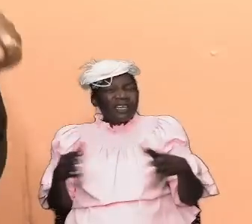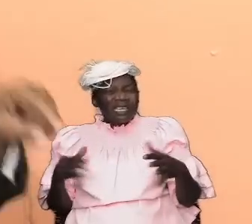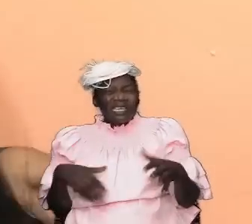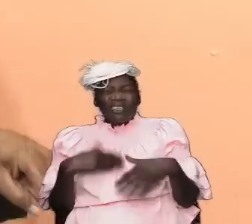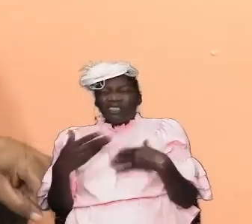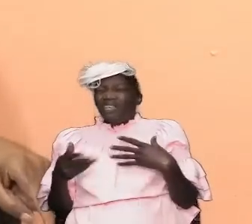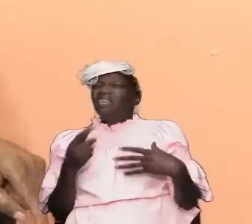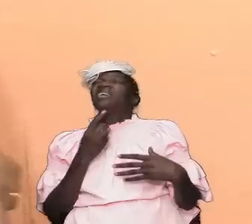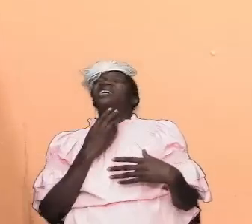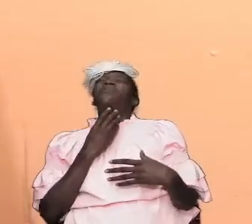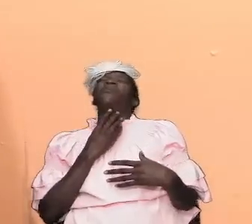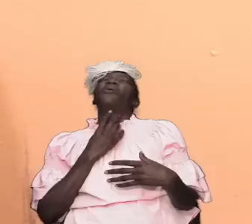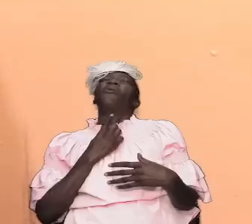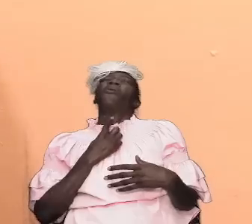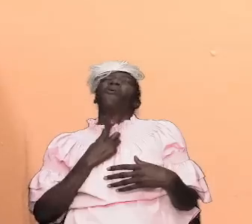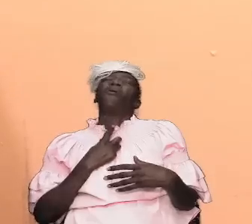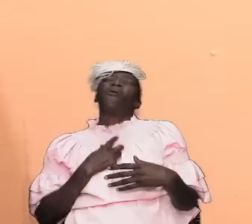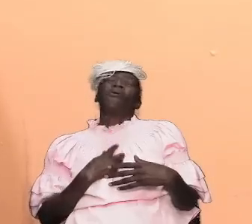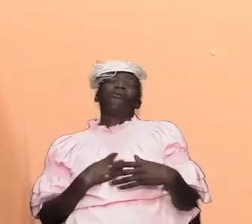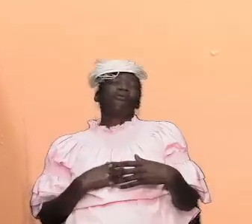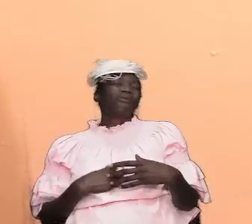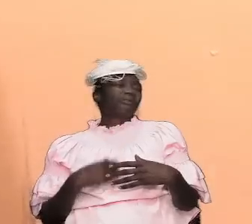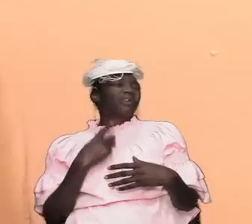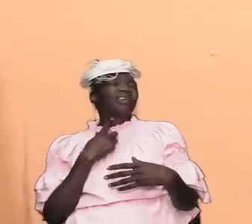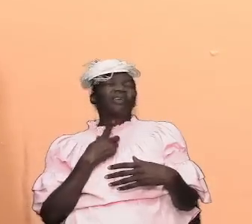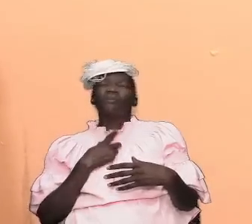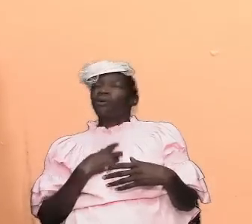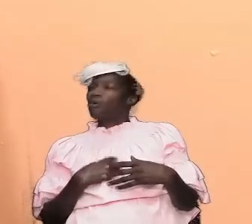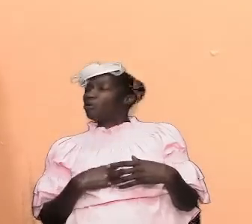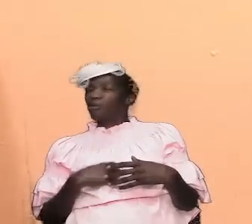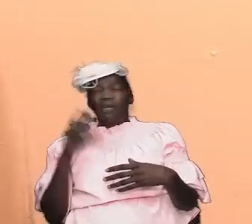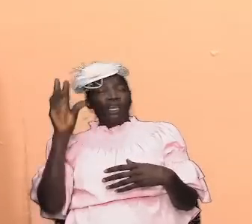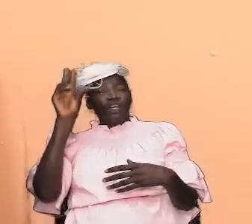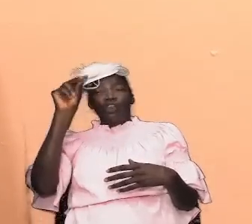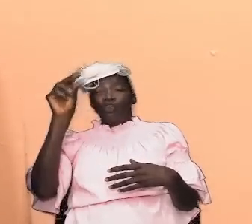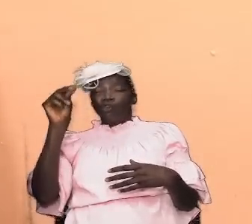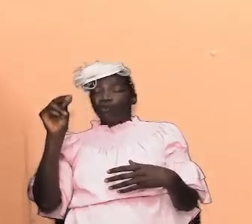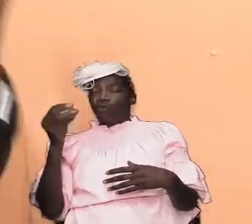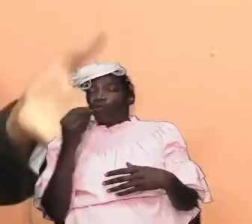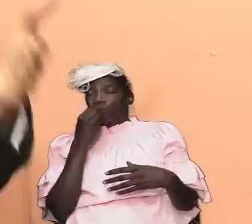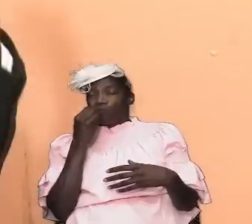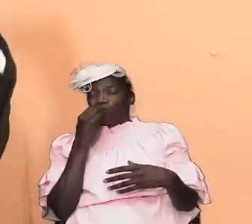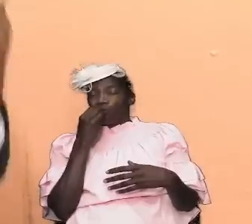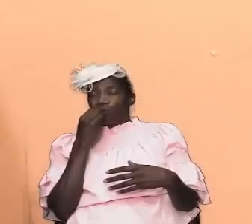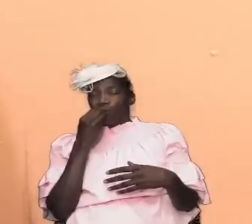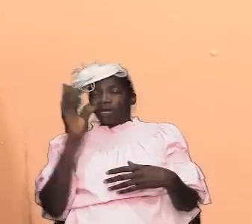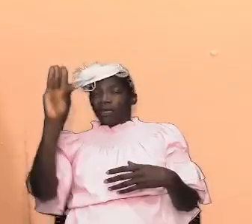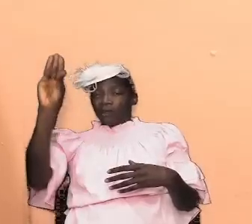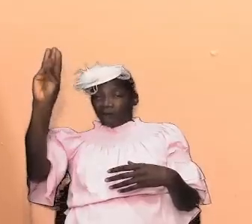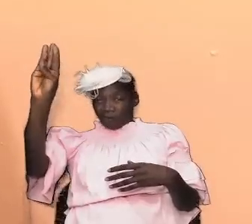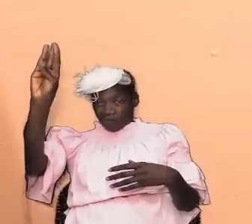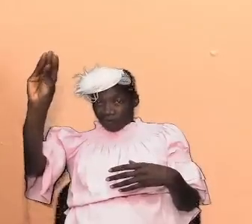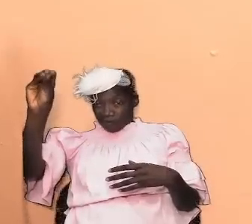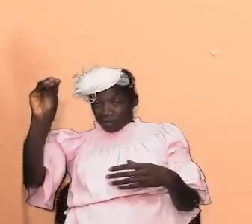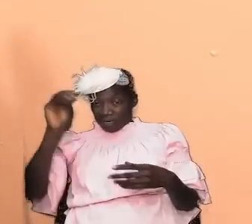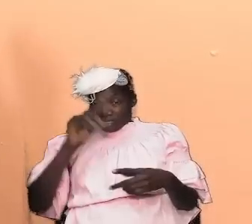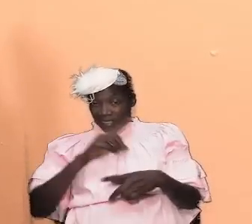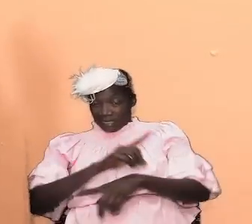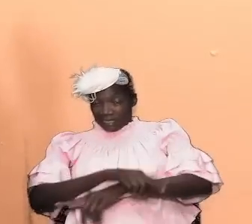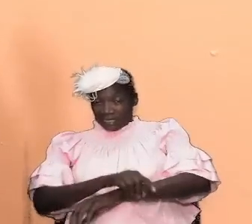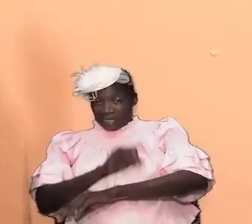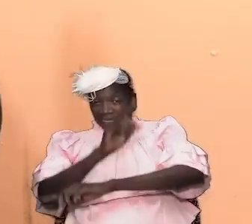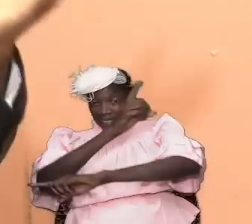and hungered that mean him hungry it meant he didn't eat him didn't drink 40 days 40 days nights when